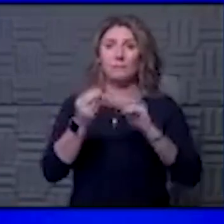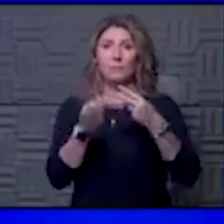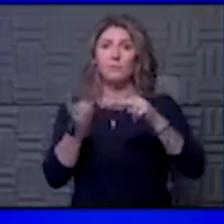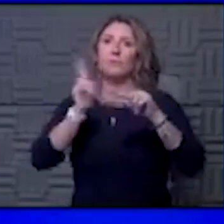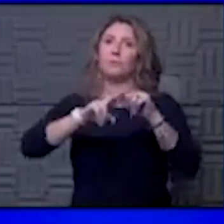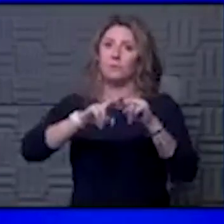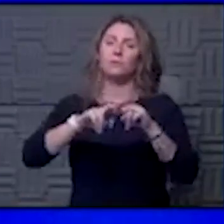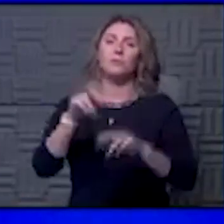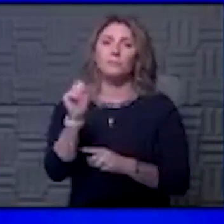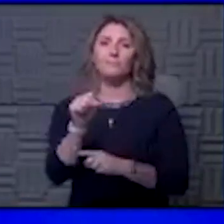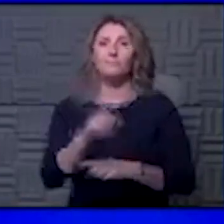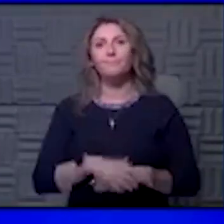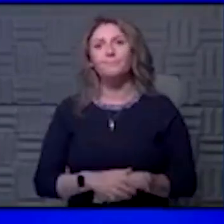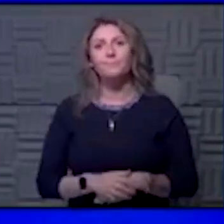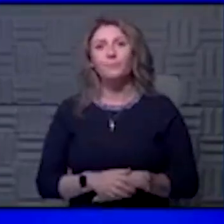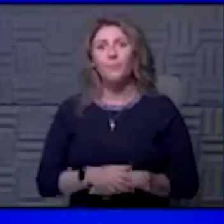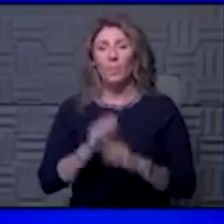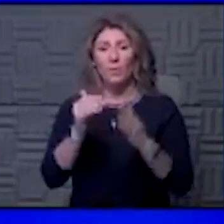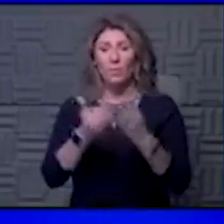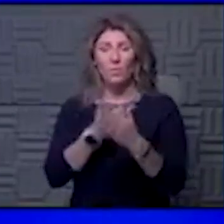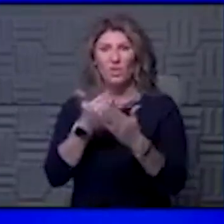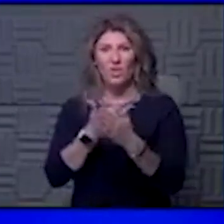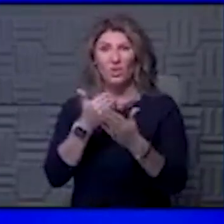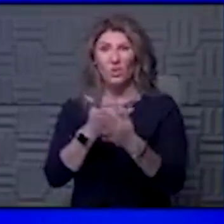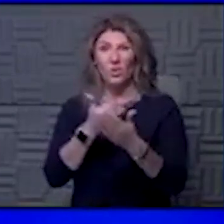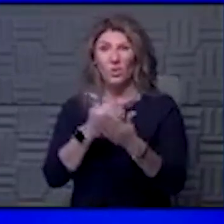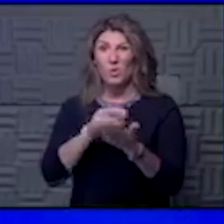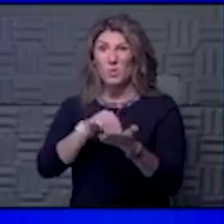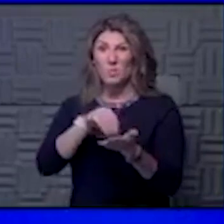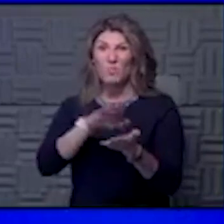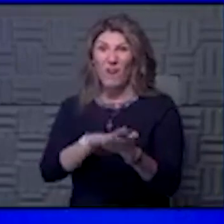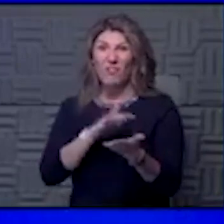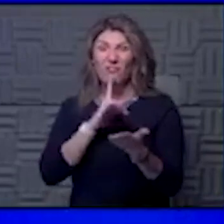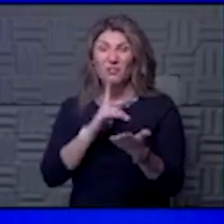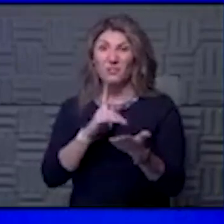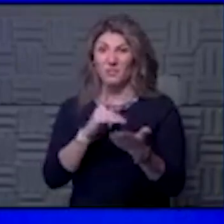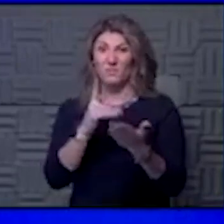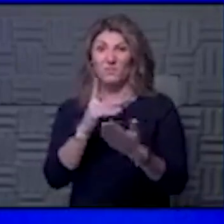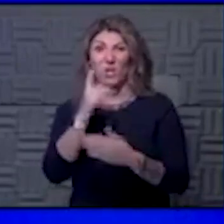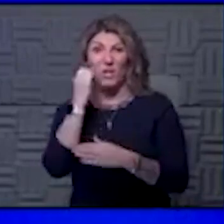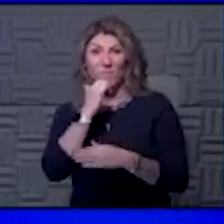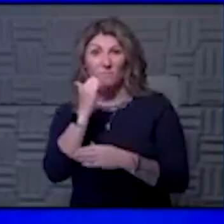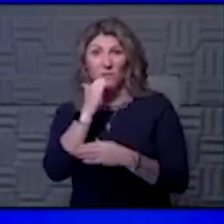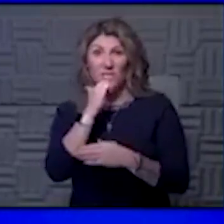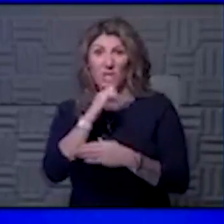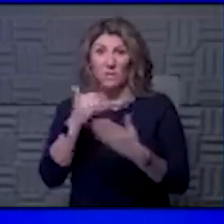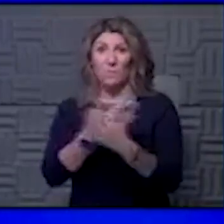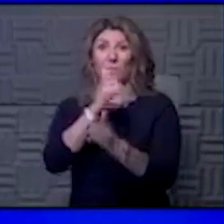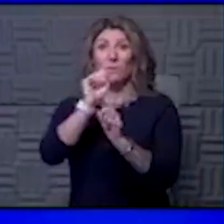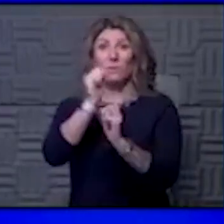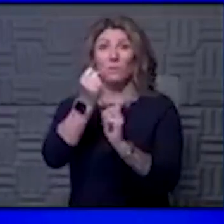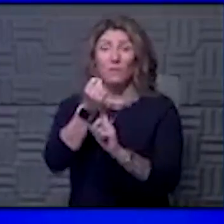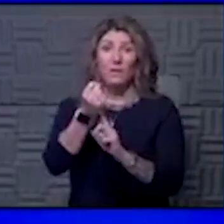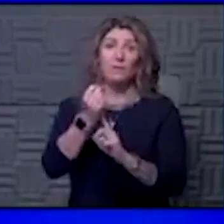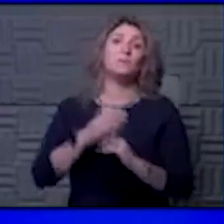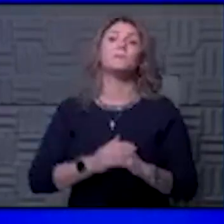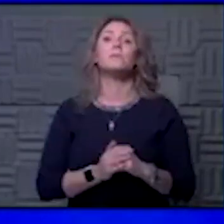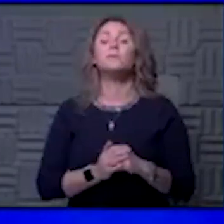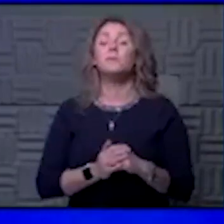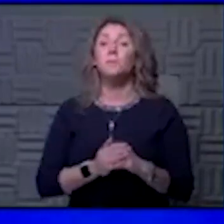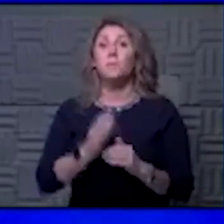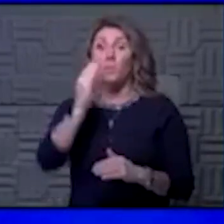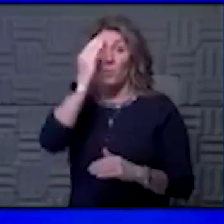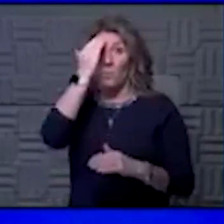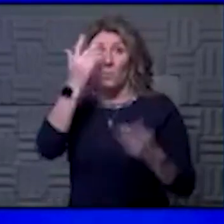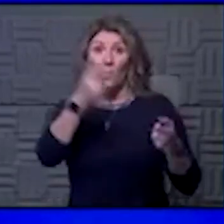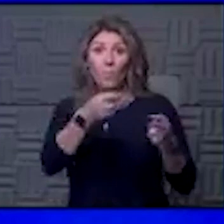up. There were new records reached, I think, for daily new cases. We know that that is happening and we